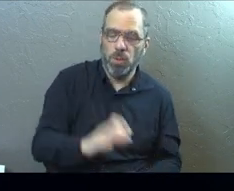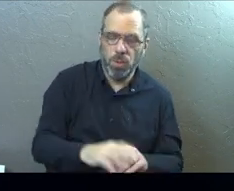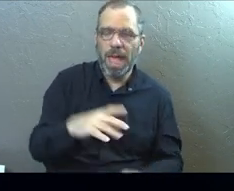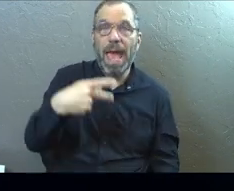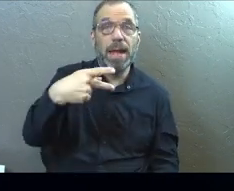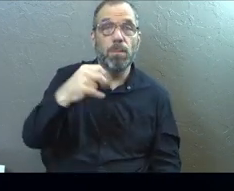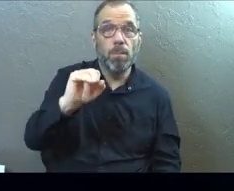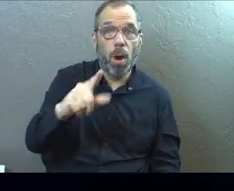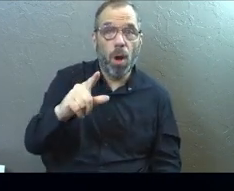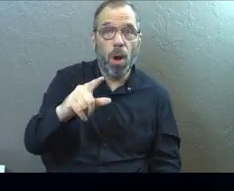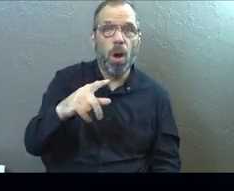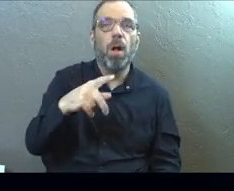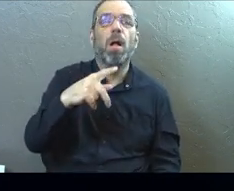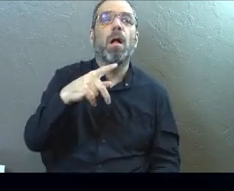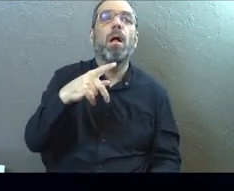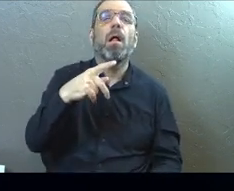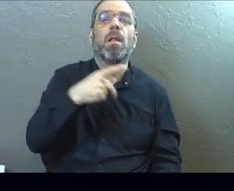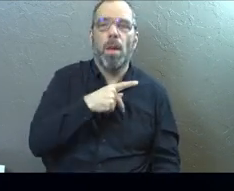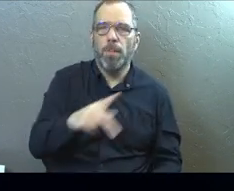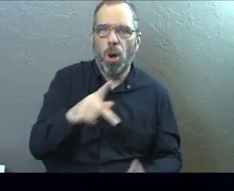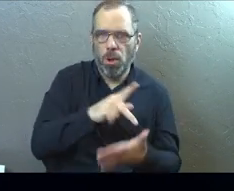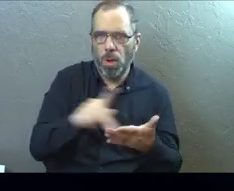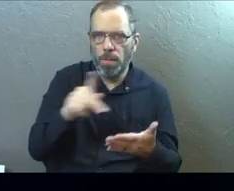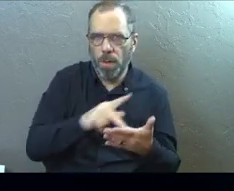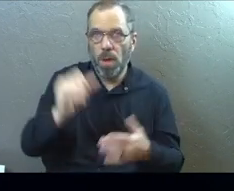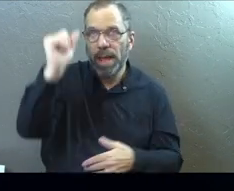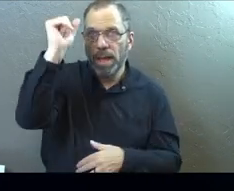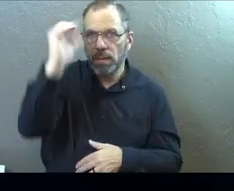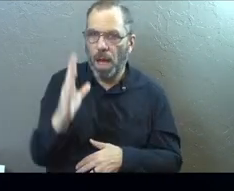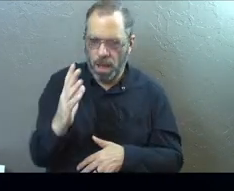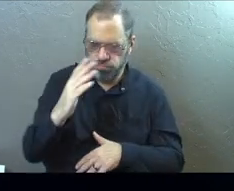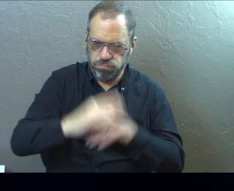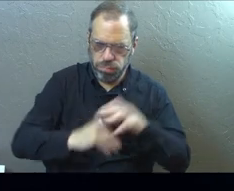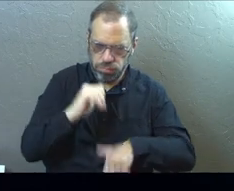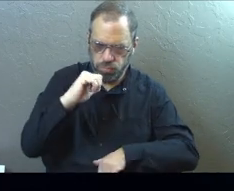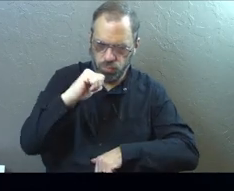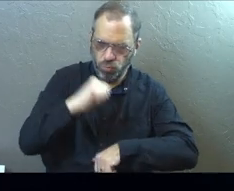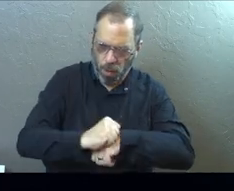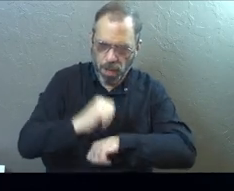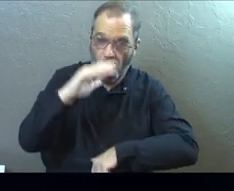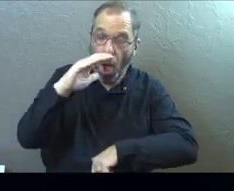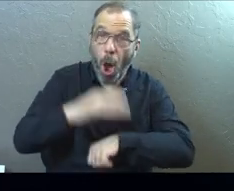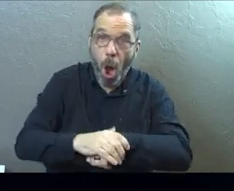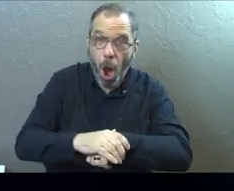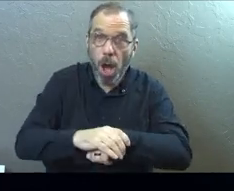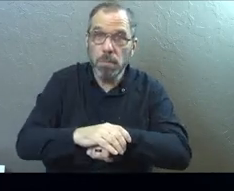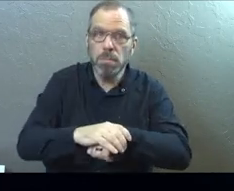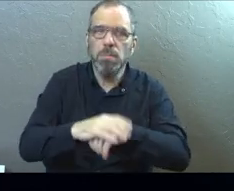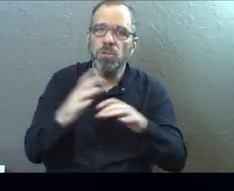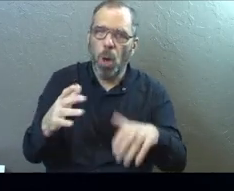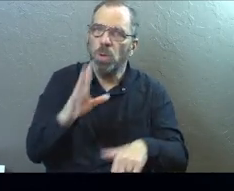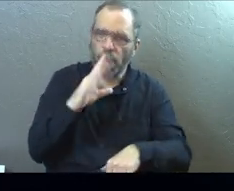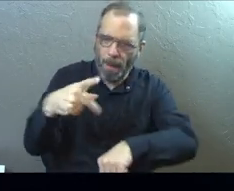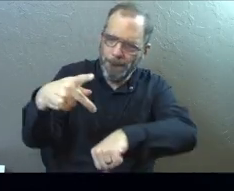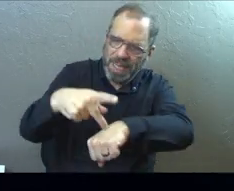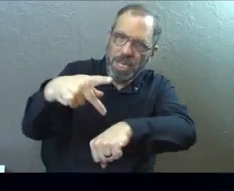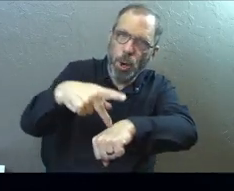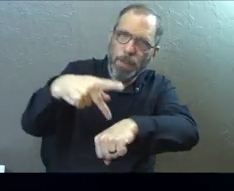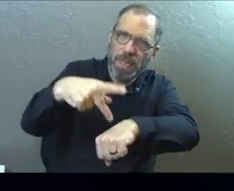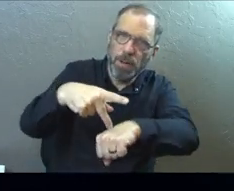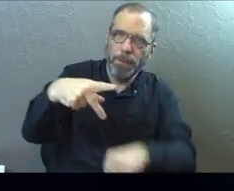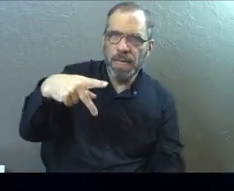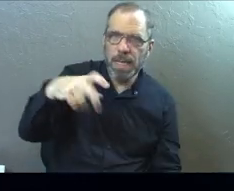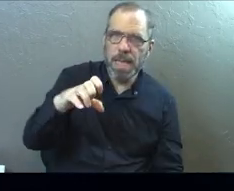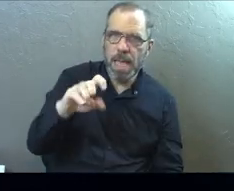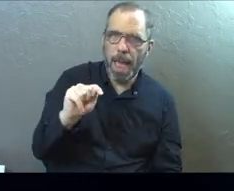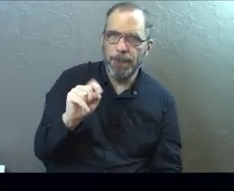Paul, and now we're going to Peter, again, the rock that God wants to build. Jesus said he would build his church upon. And so we're gonna talk about Peter and how he's moving the